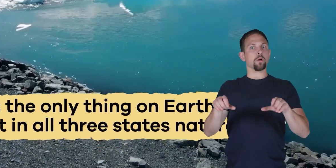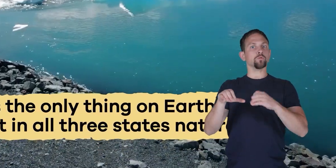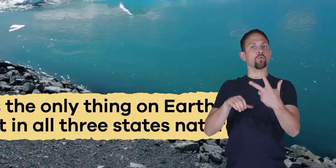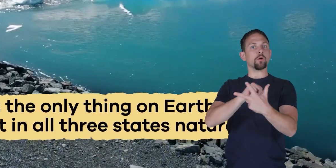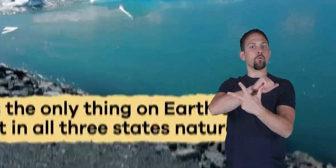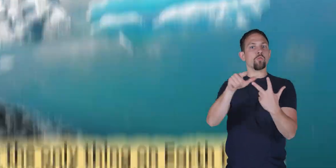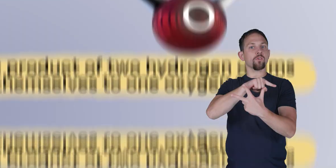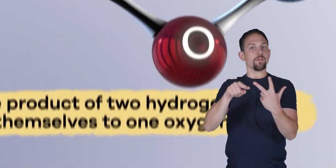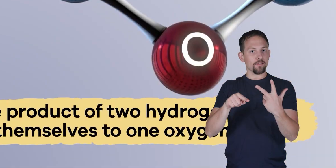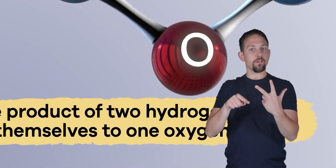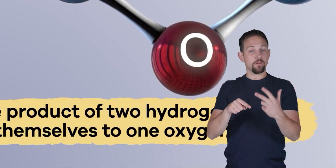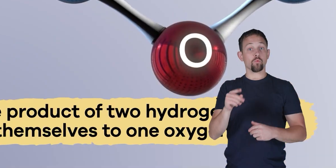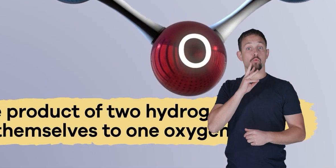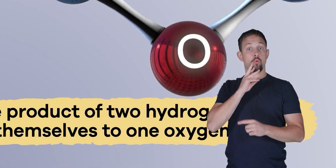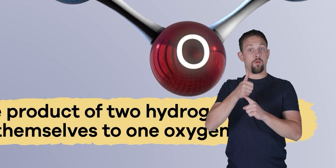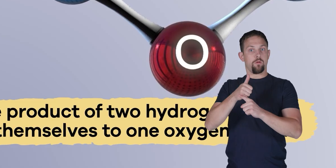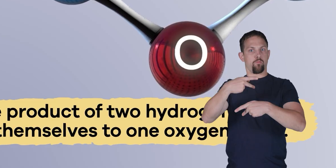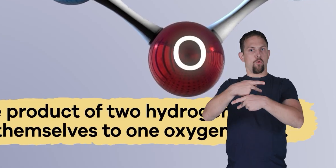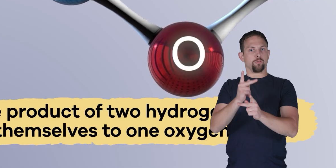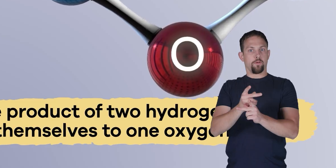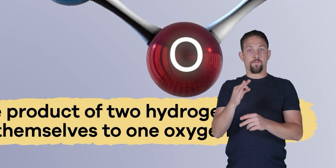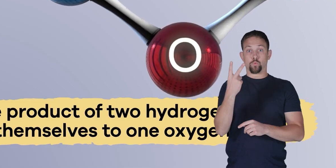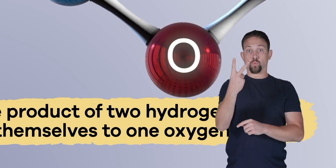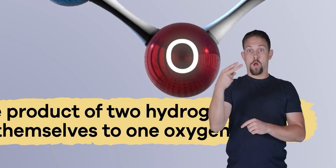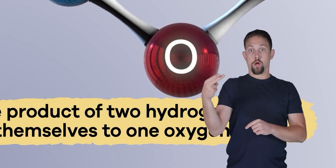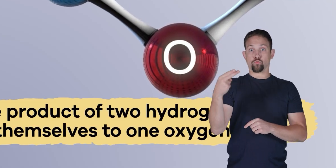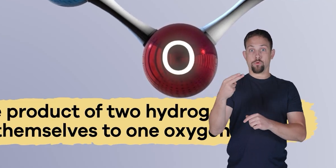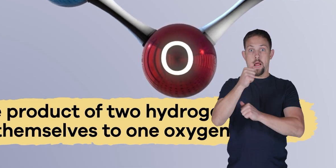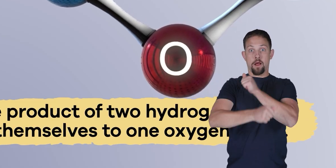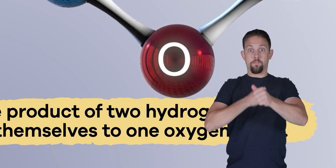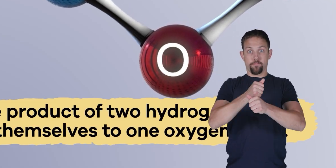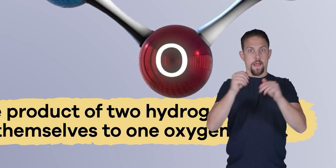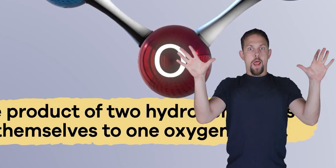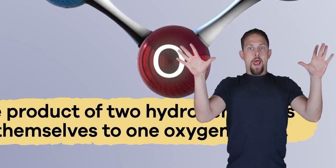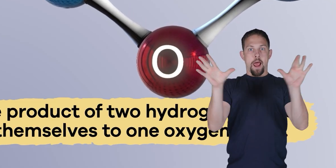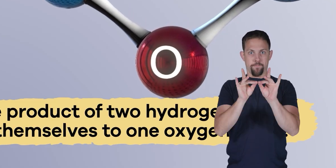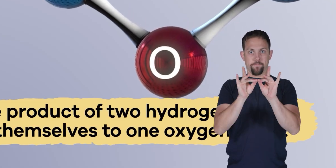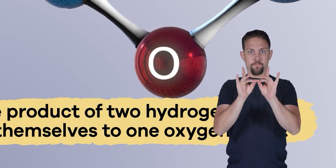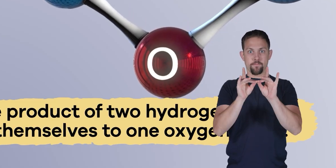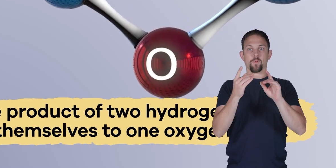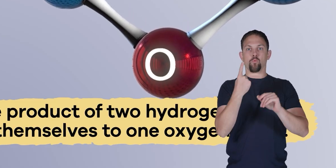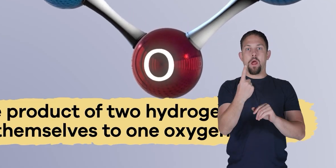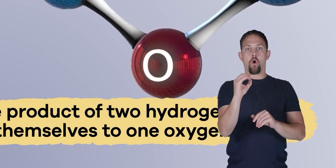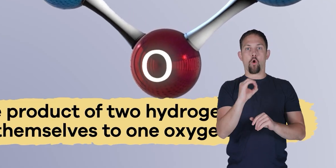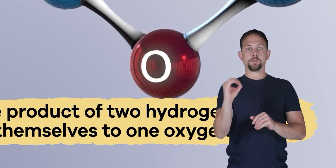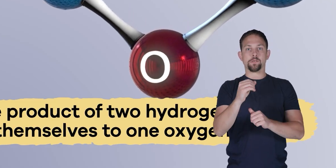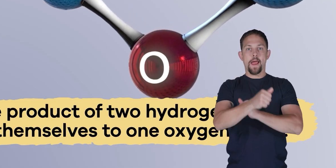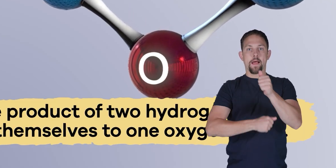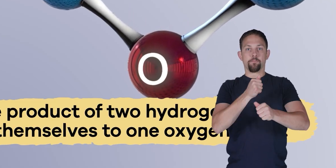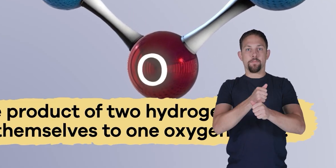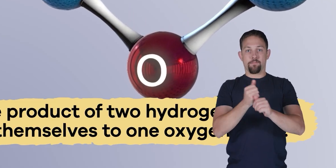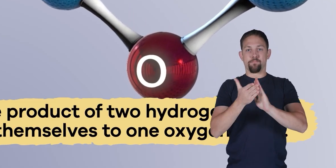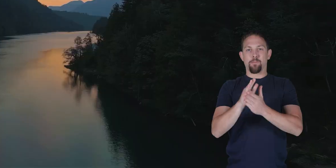so naturally water is the product of two hydrogen atoms attaching themselves to one oxygen